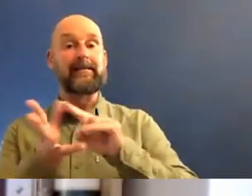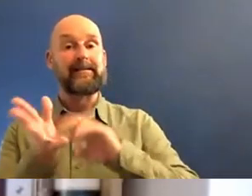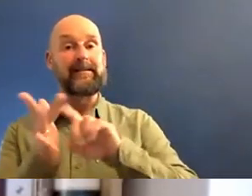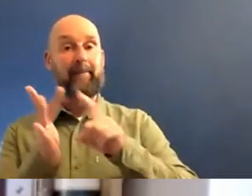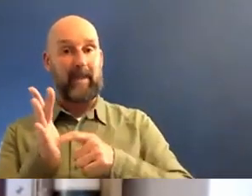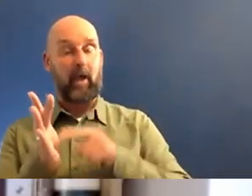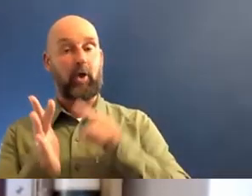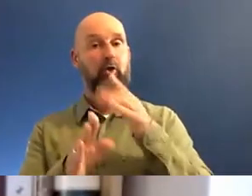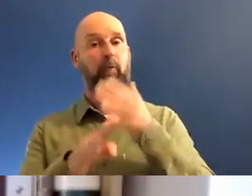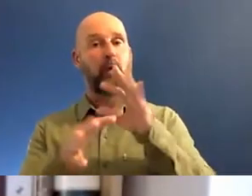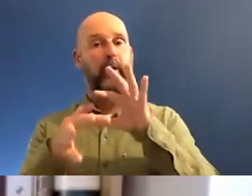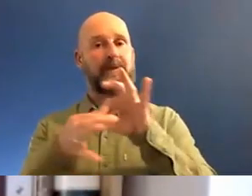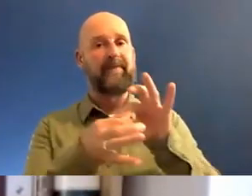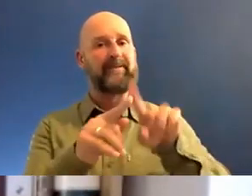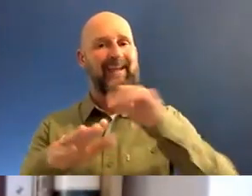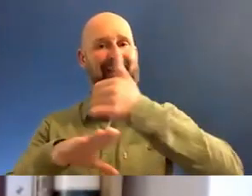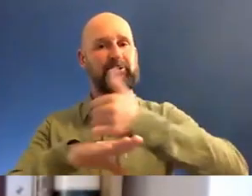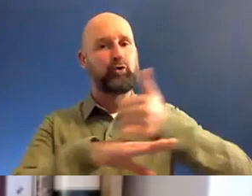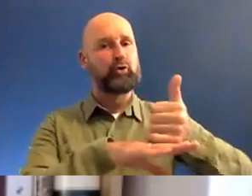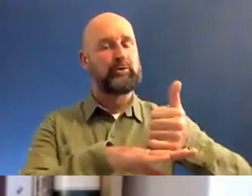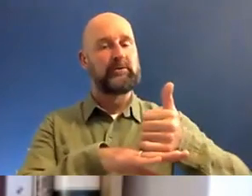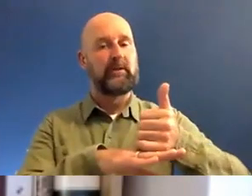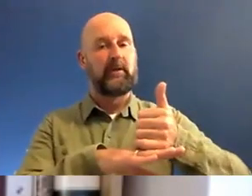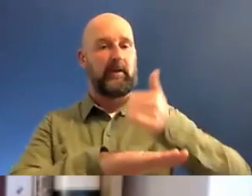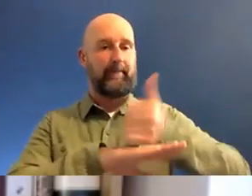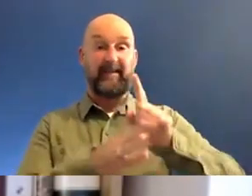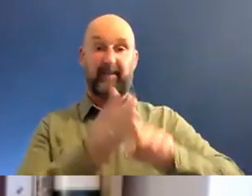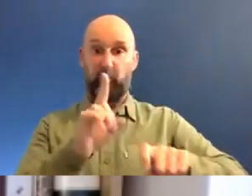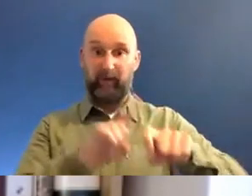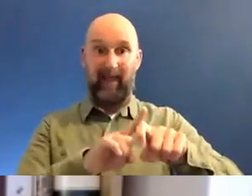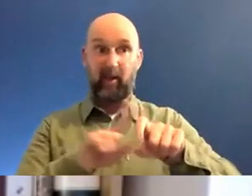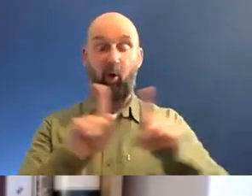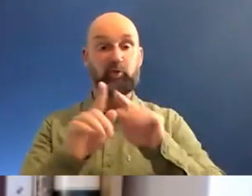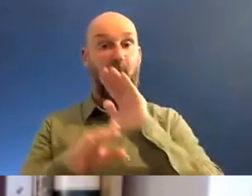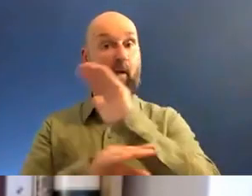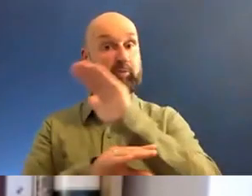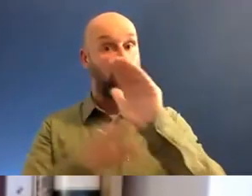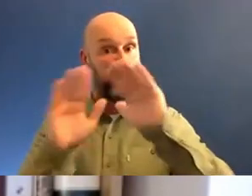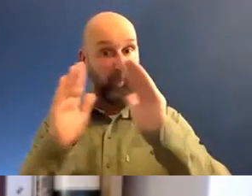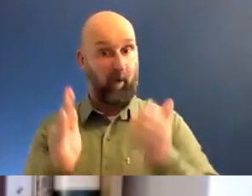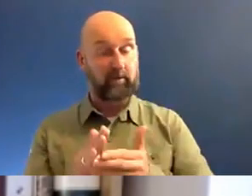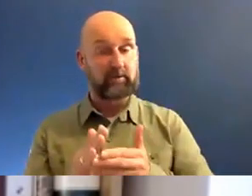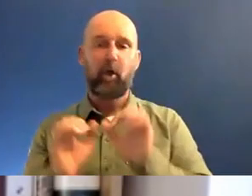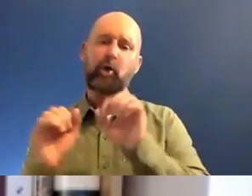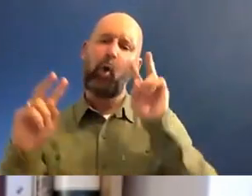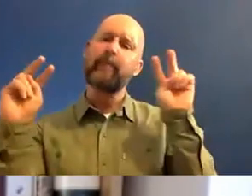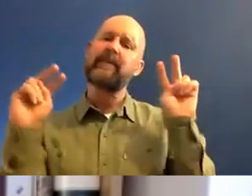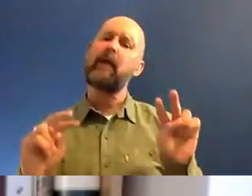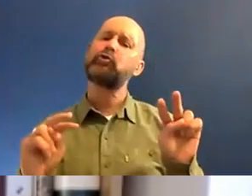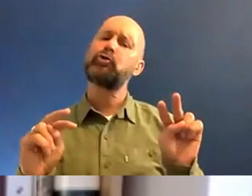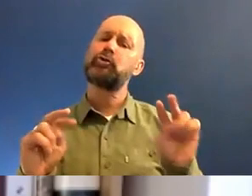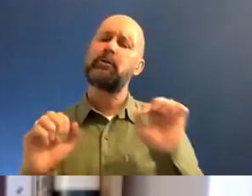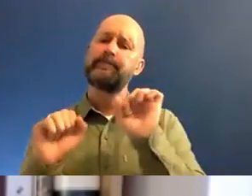with very many different institutions in the UK and obviously across the world. Do you have any observations about how